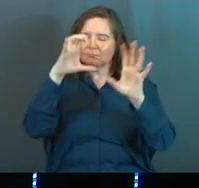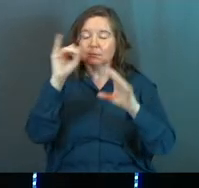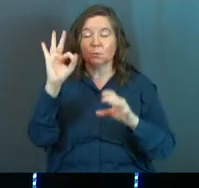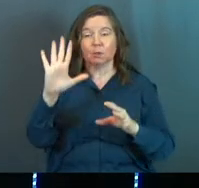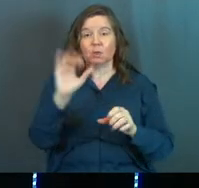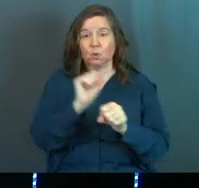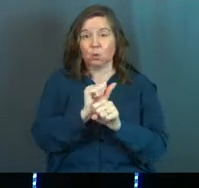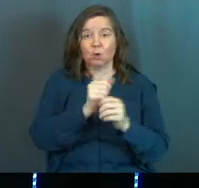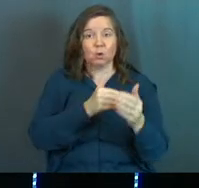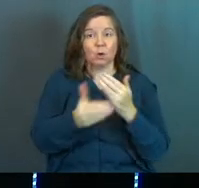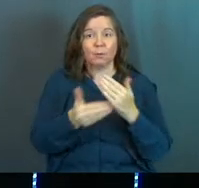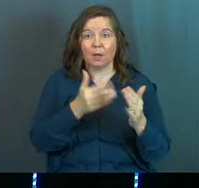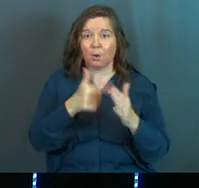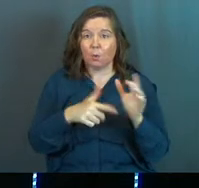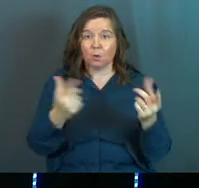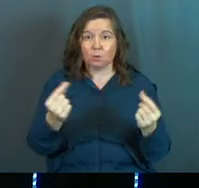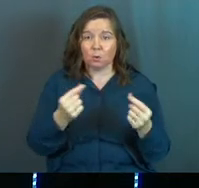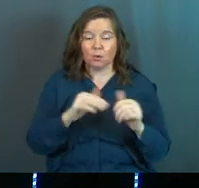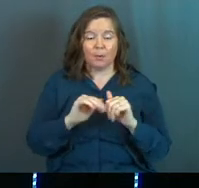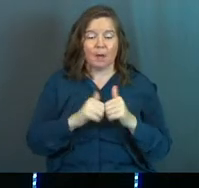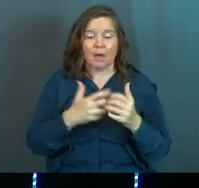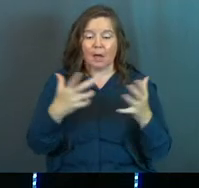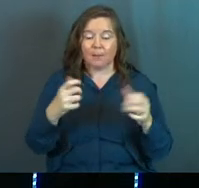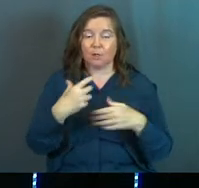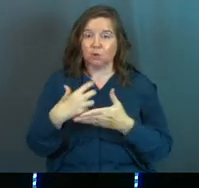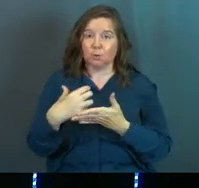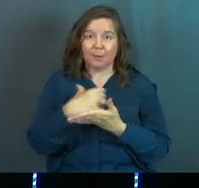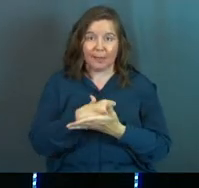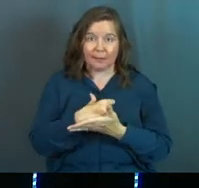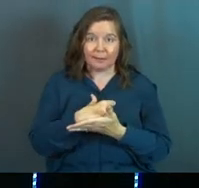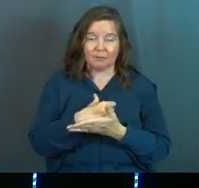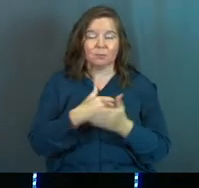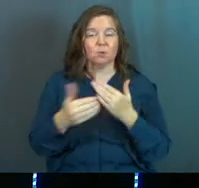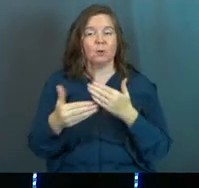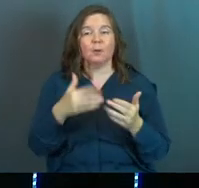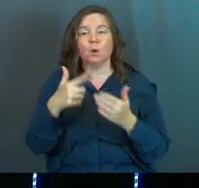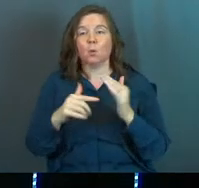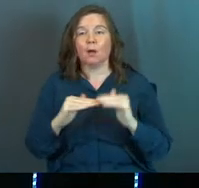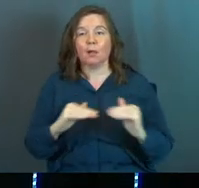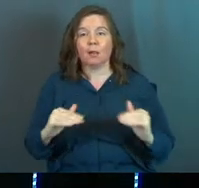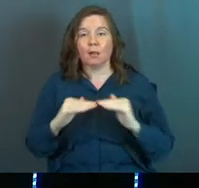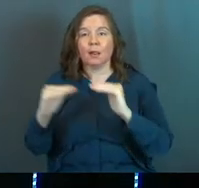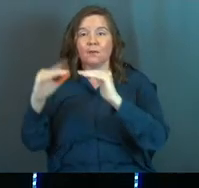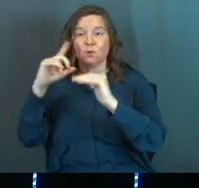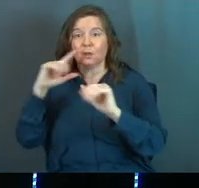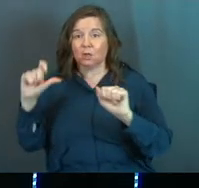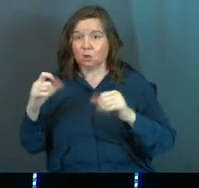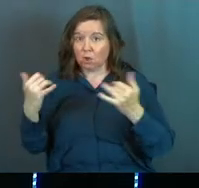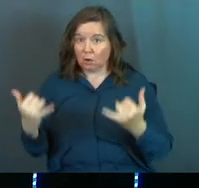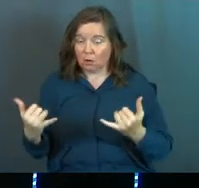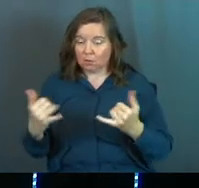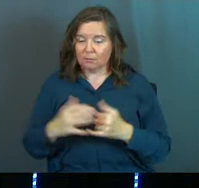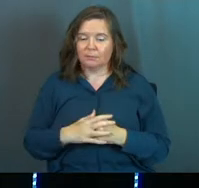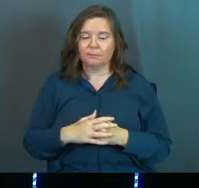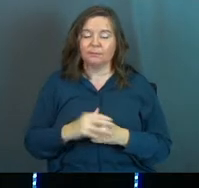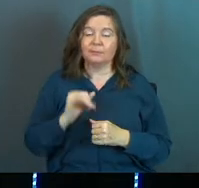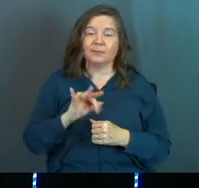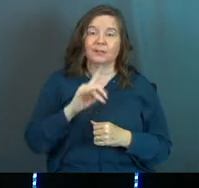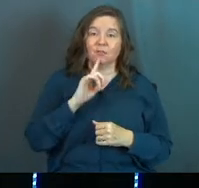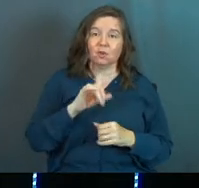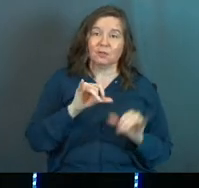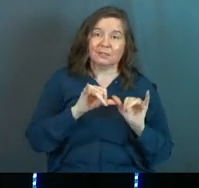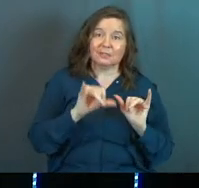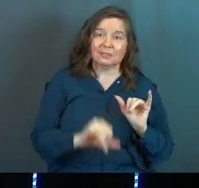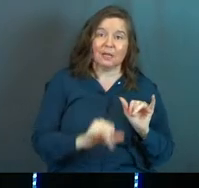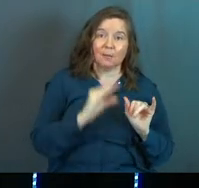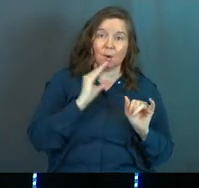matter what your work is, no matter how much you make, no matter what level you think you currently are, whether you're